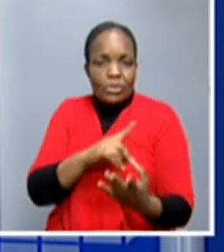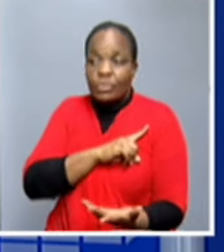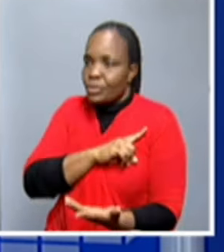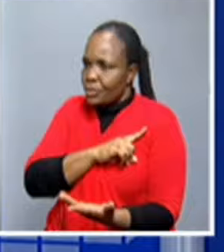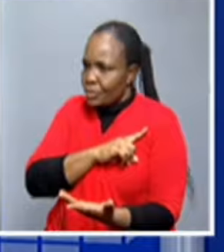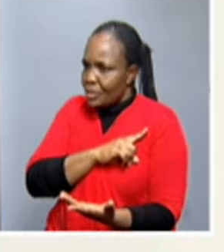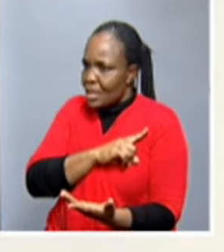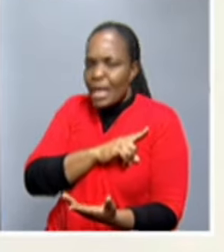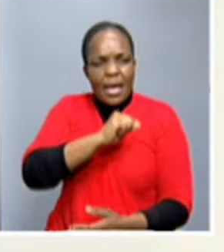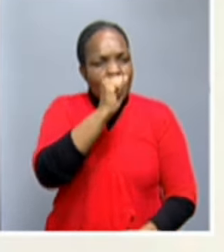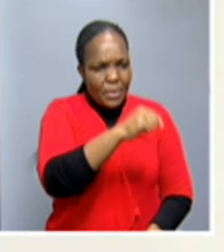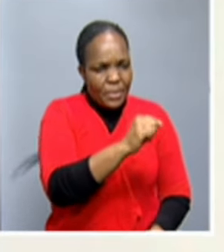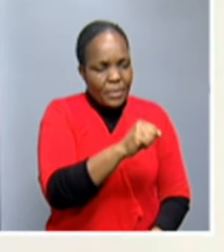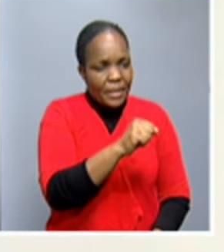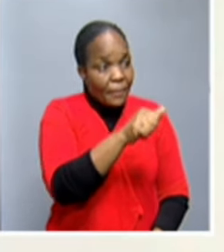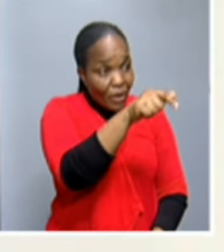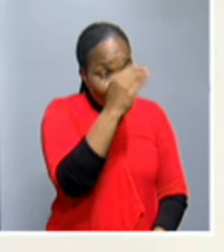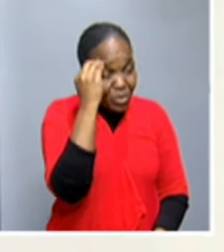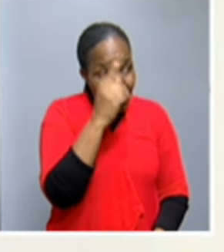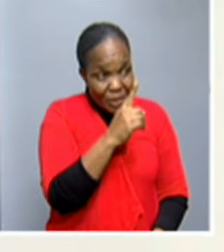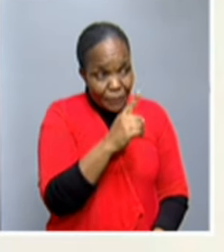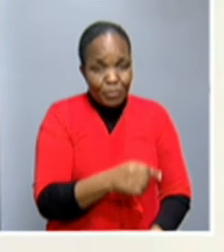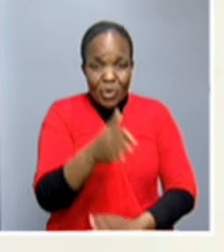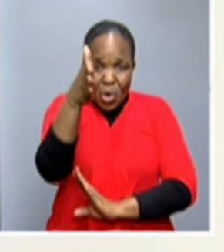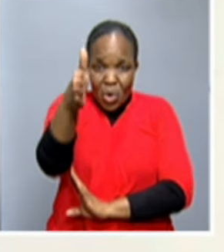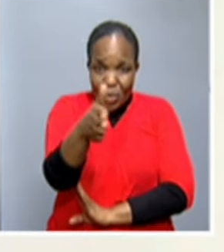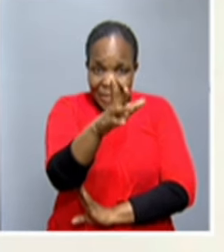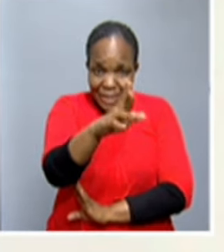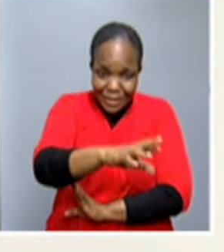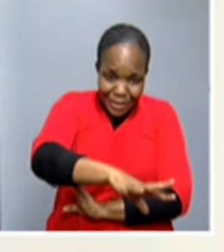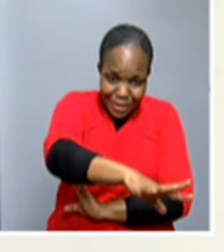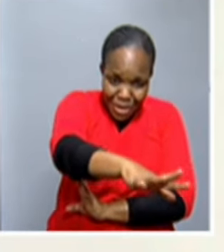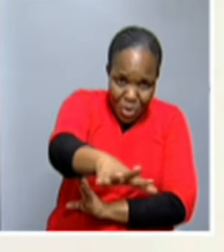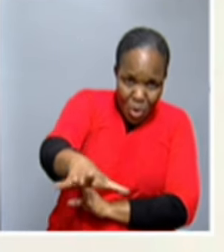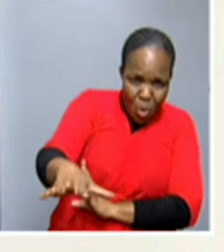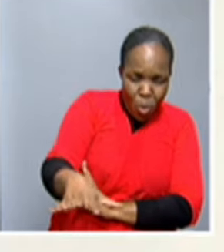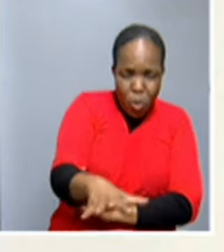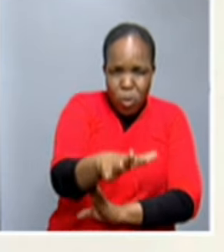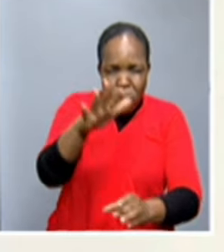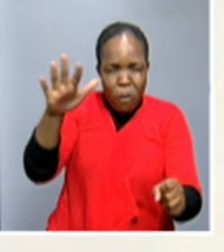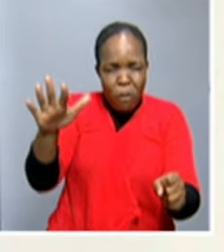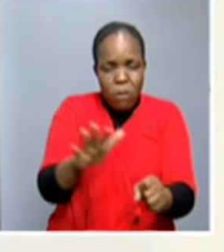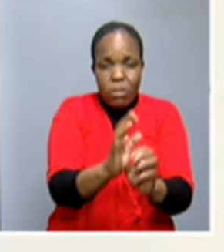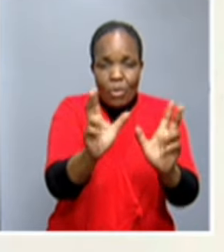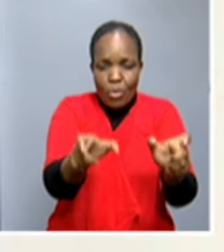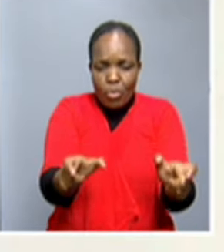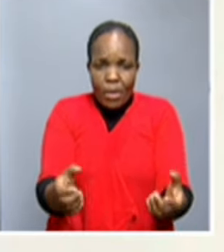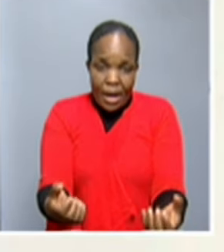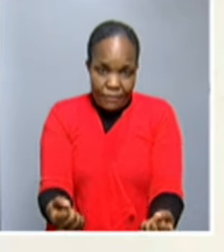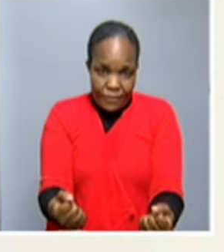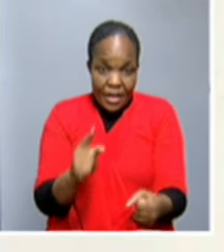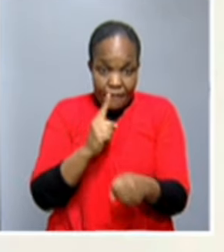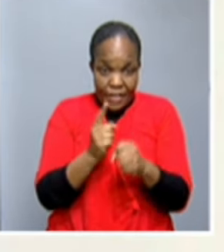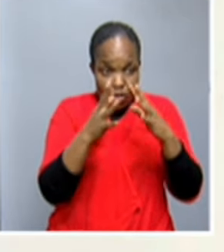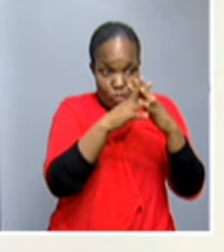Oh, yes. As you know, Ohangwena is one of the most populated regions after commerce